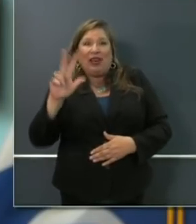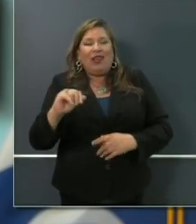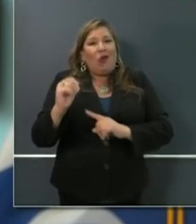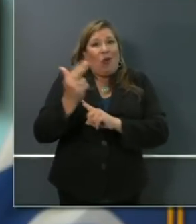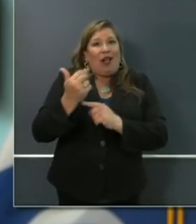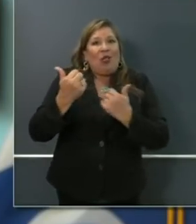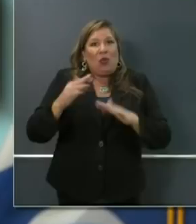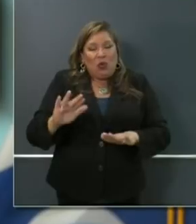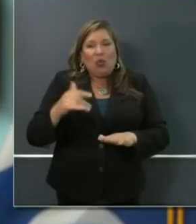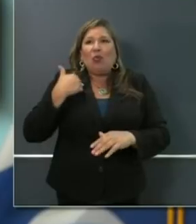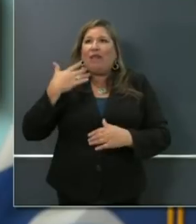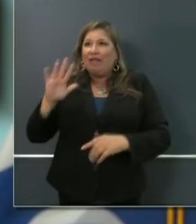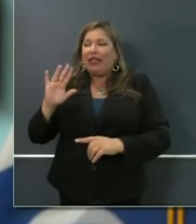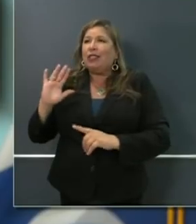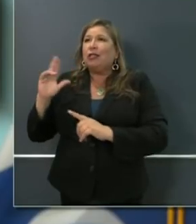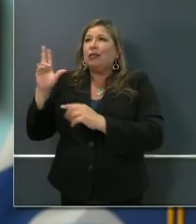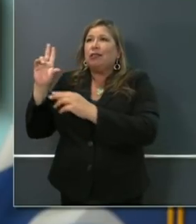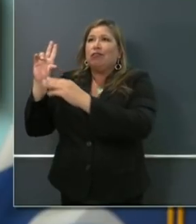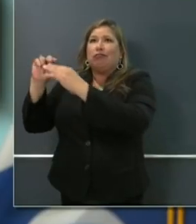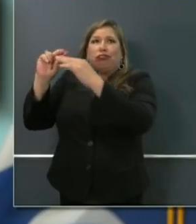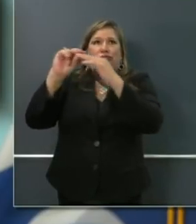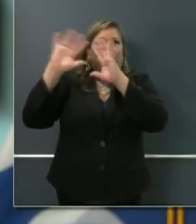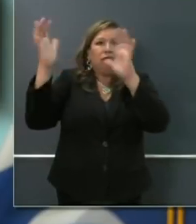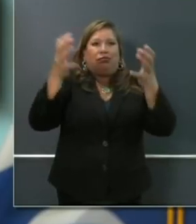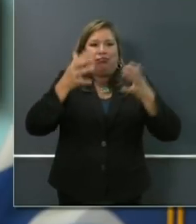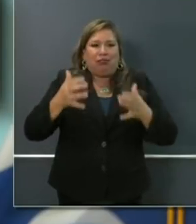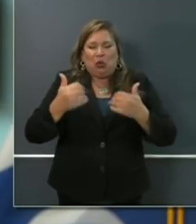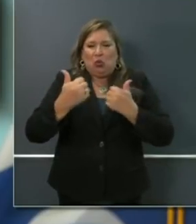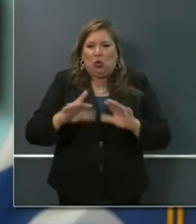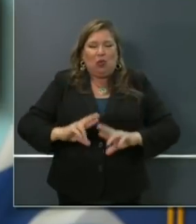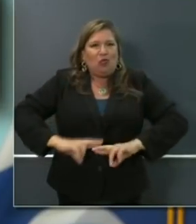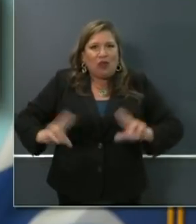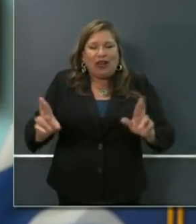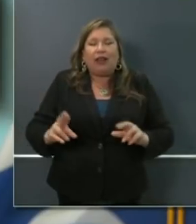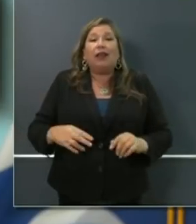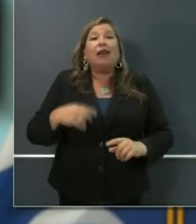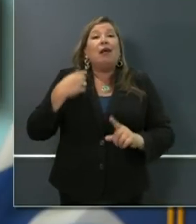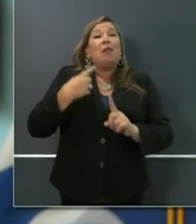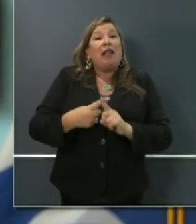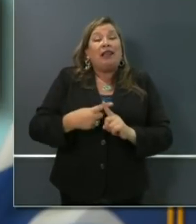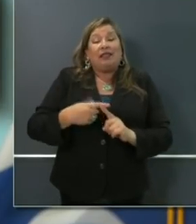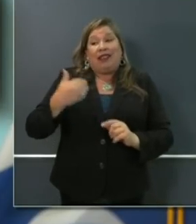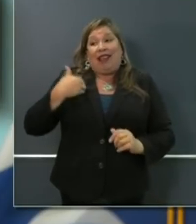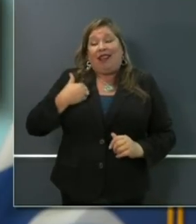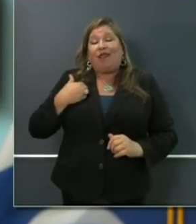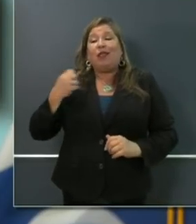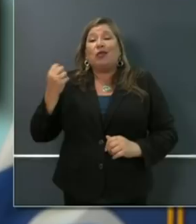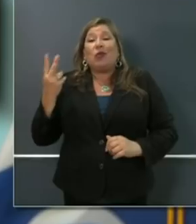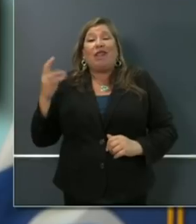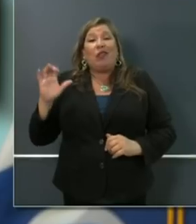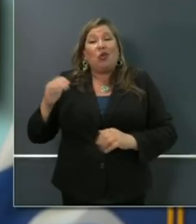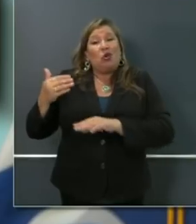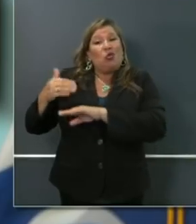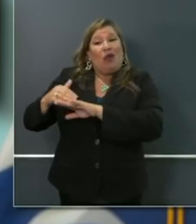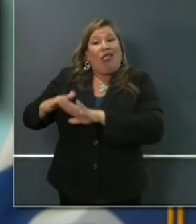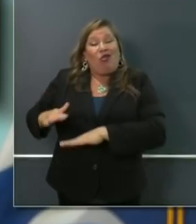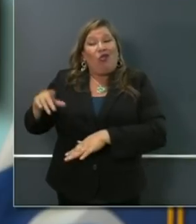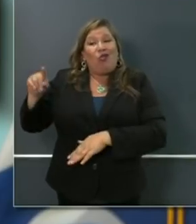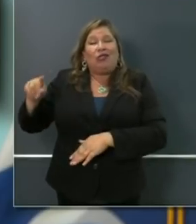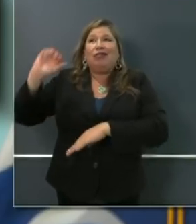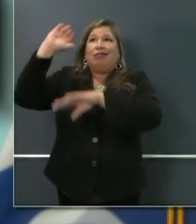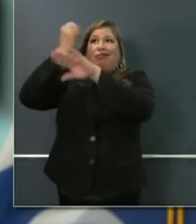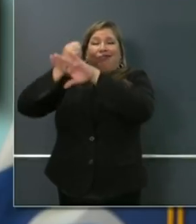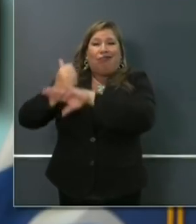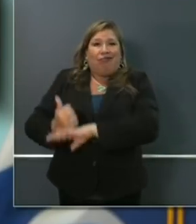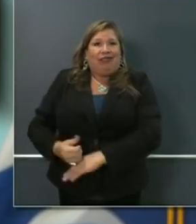have been acquired now in the state, over 1200 of those trailers. In addition to those rooms have been distributed all across the